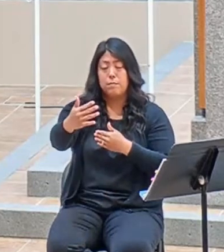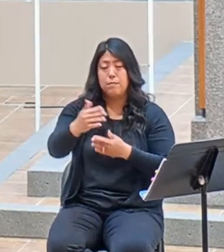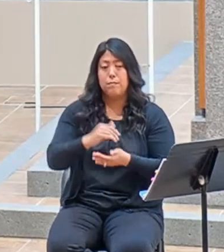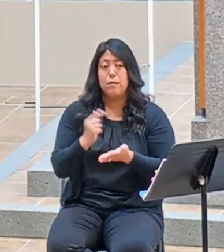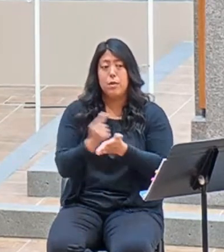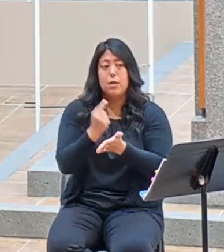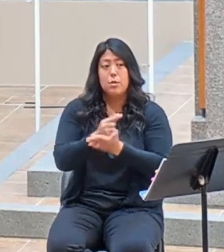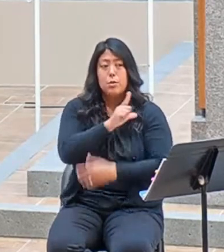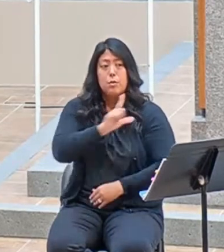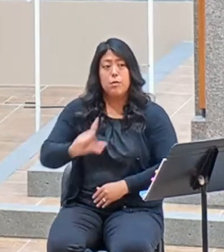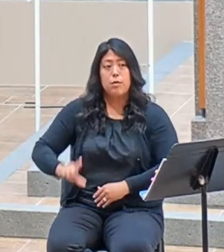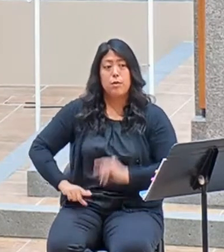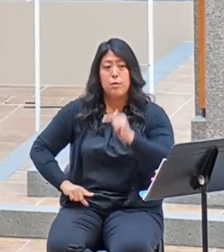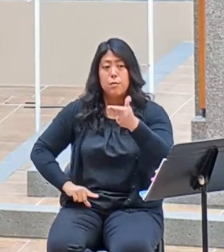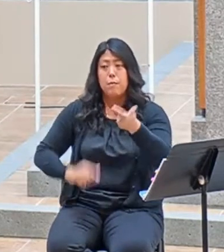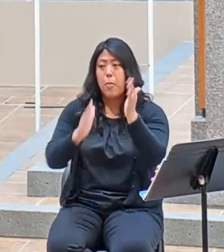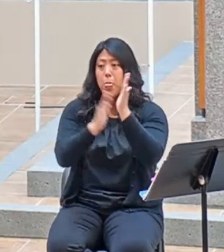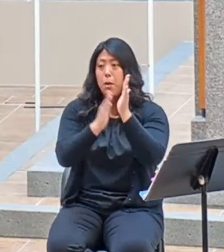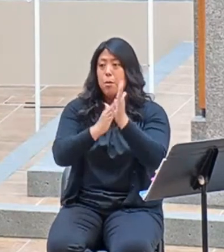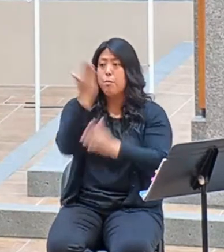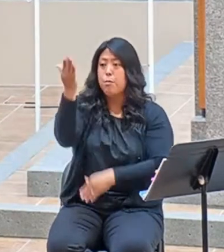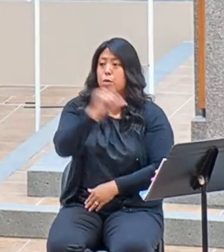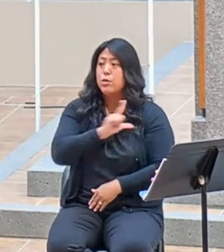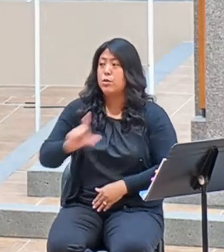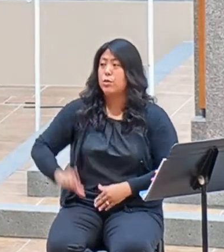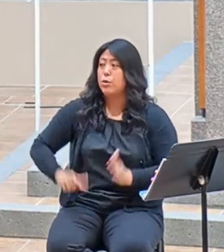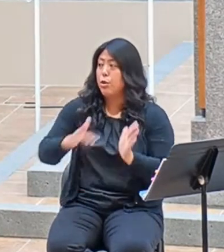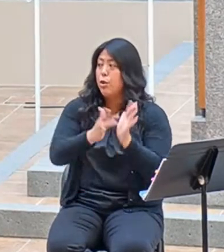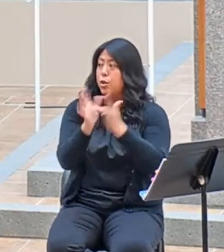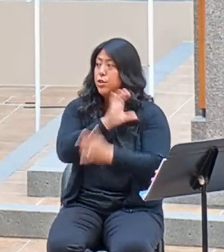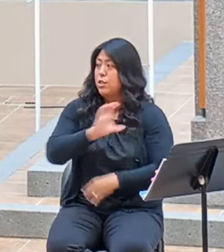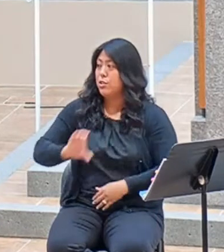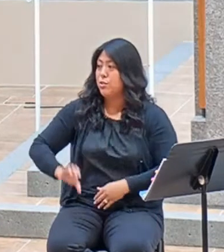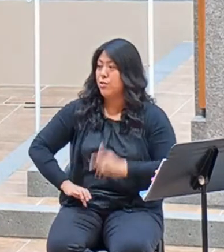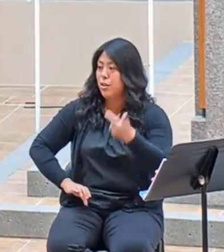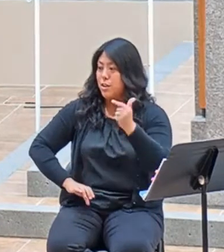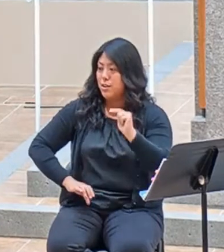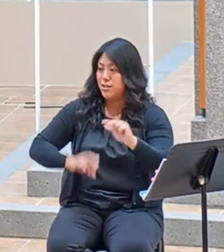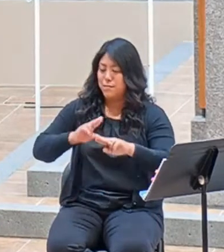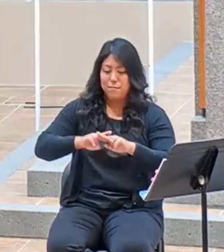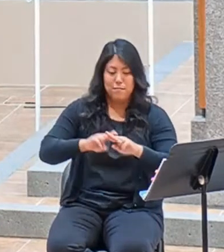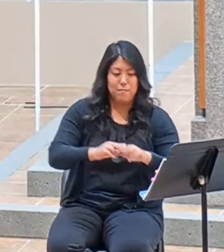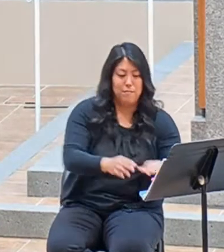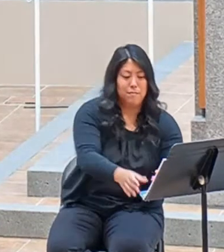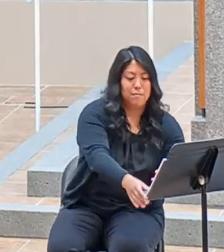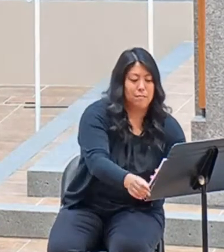The gospel of the Lord. Praise to you, Lord Jesus Christ.